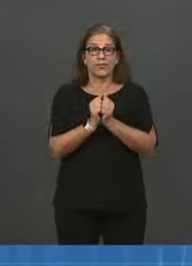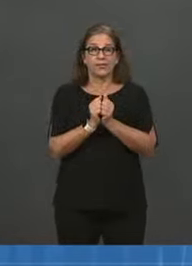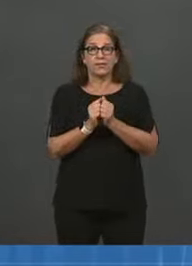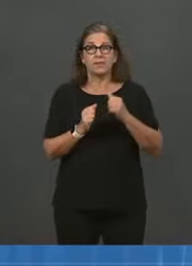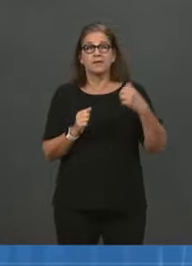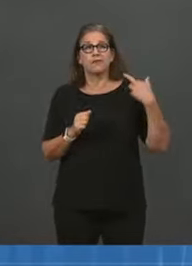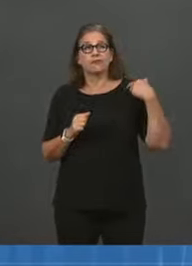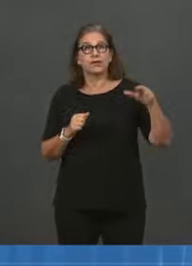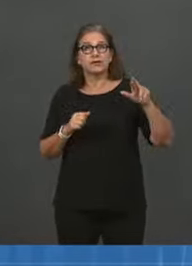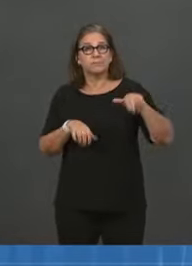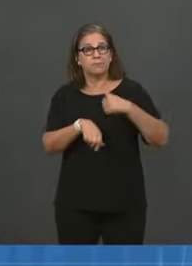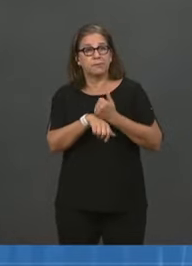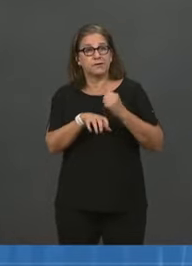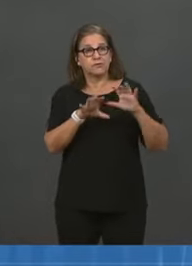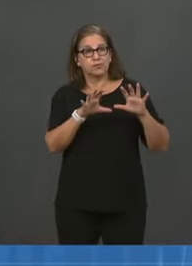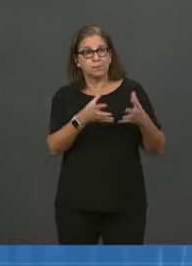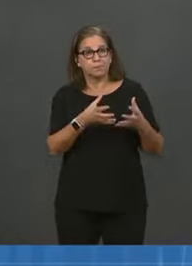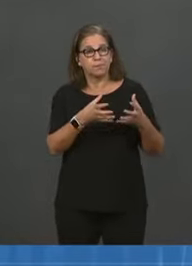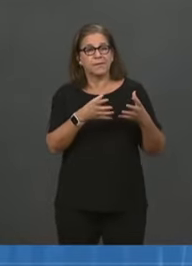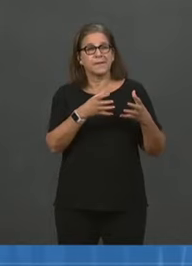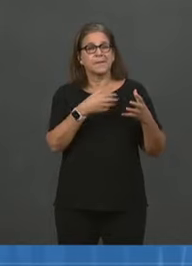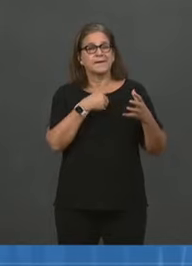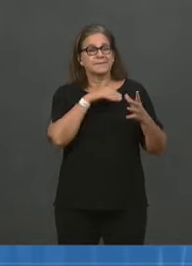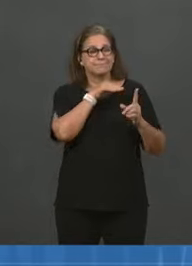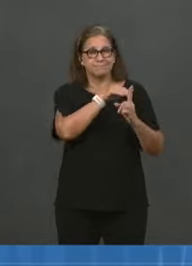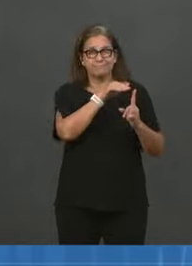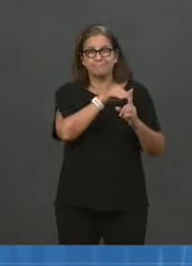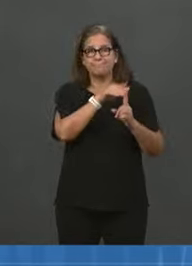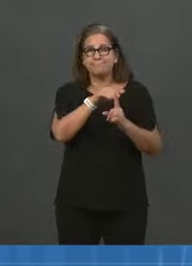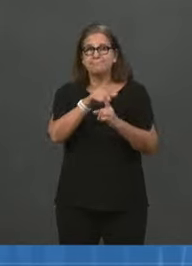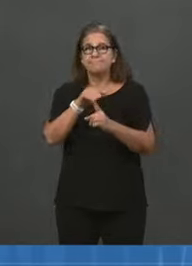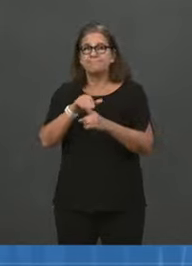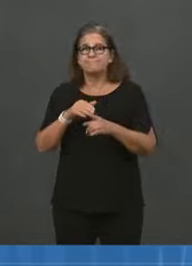understand who is eligible for boosters and spread the word in their communities.